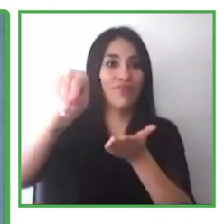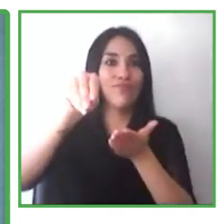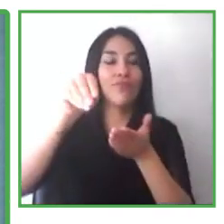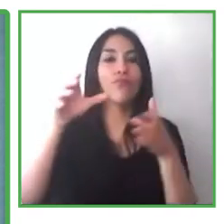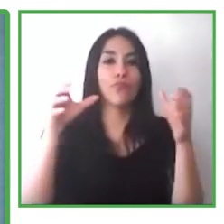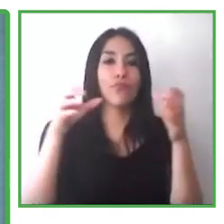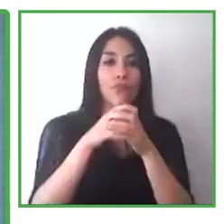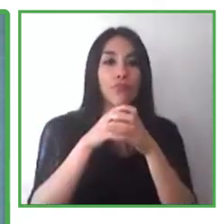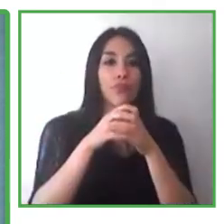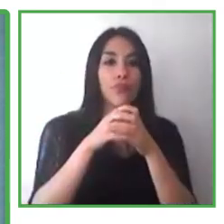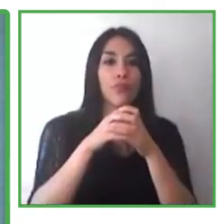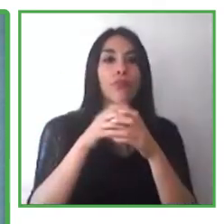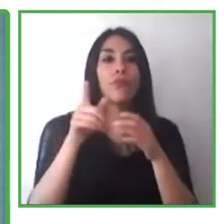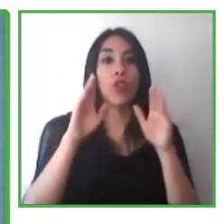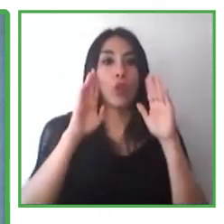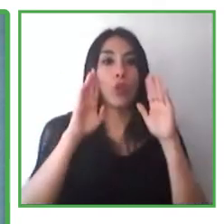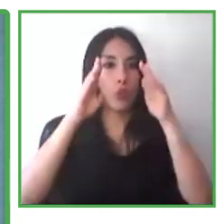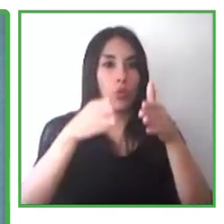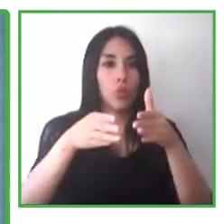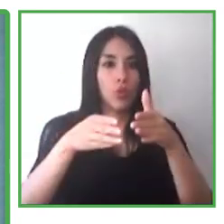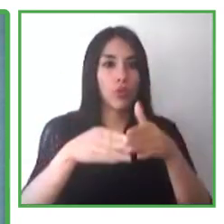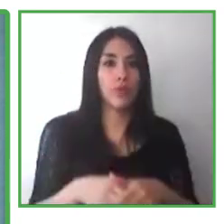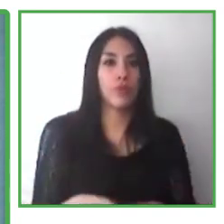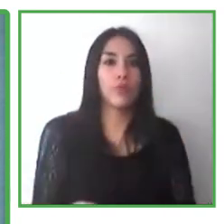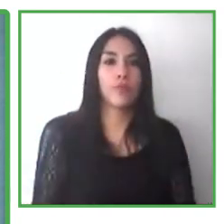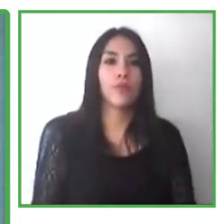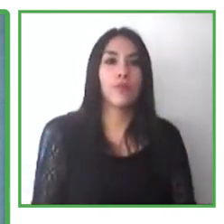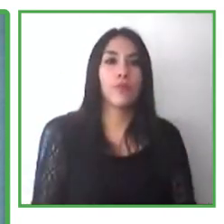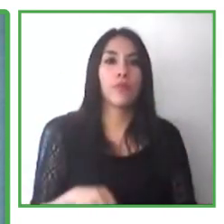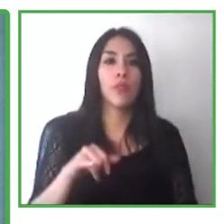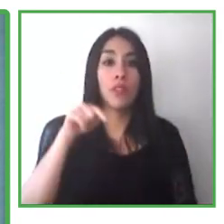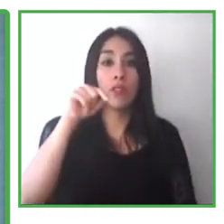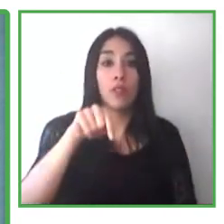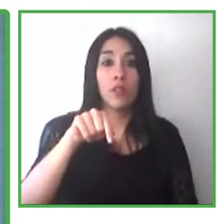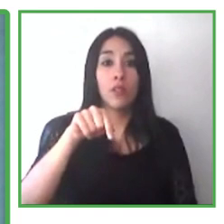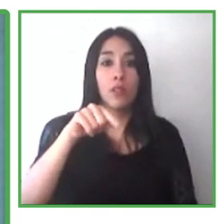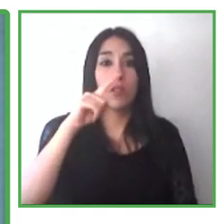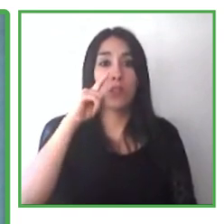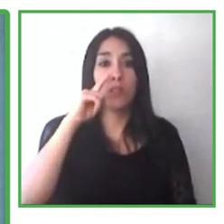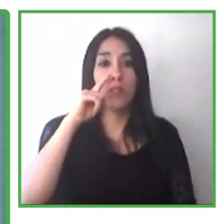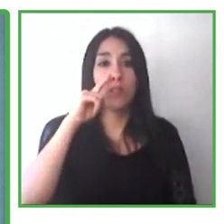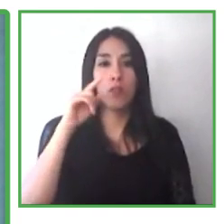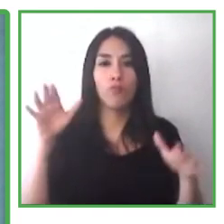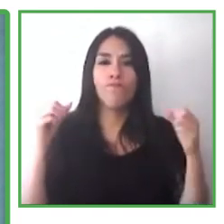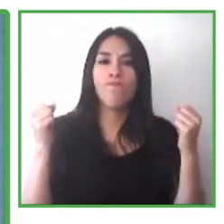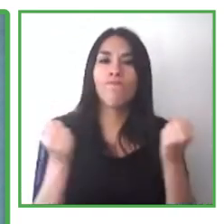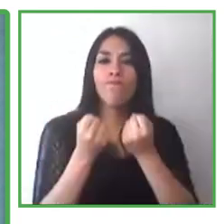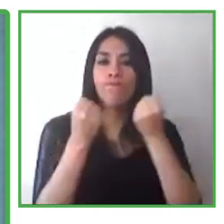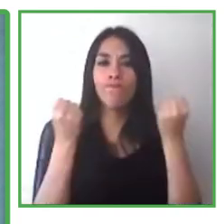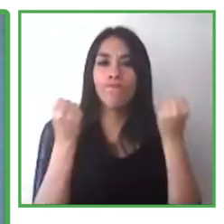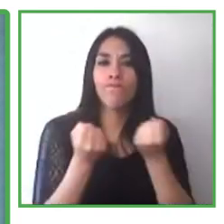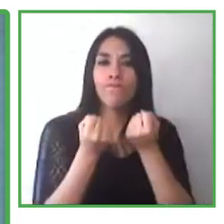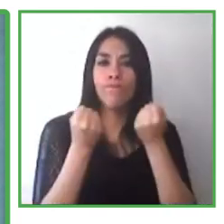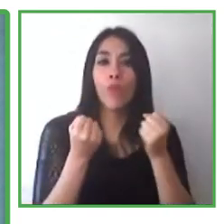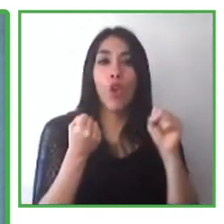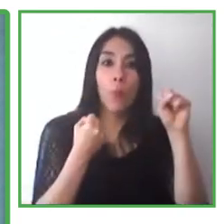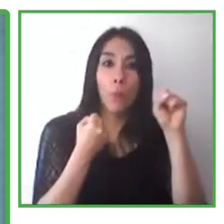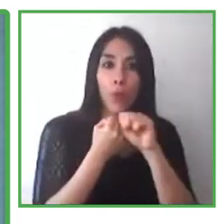and we order to give financial support to not-for-profit organizations. There are a lot of